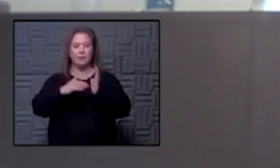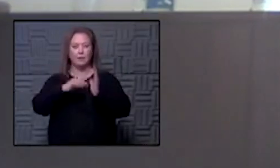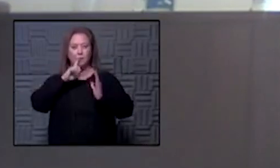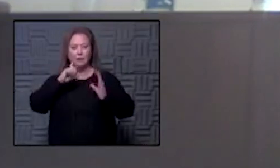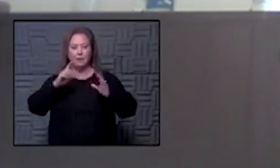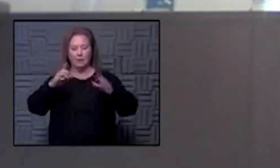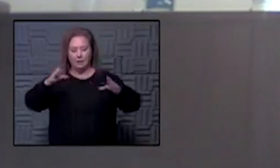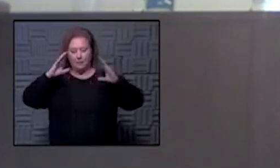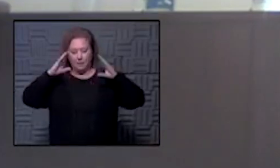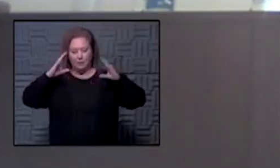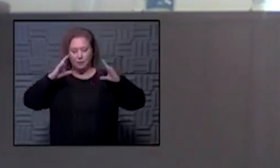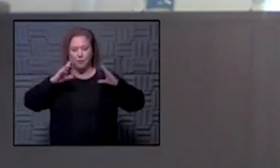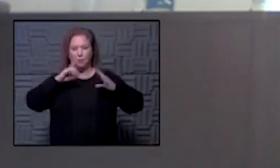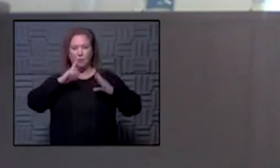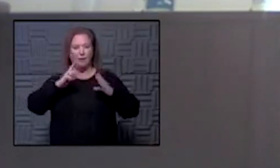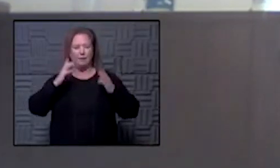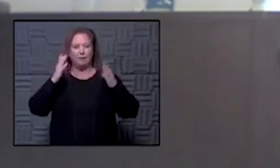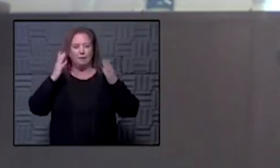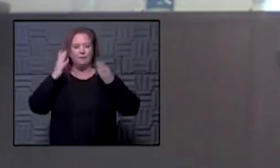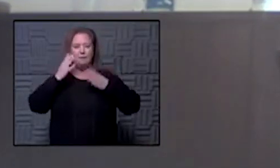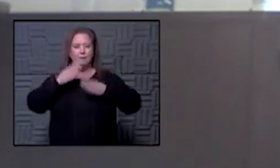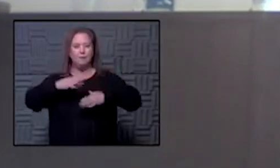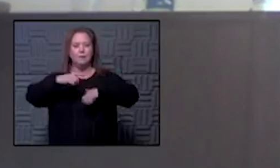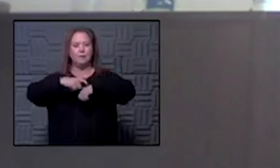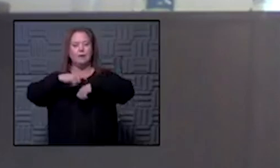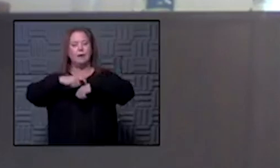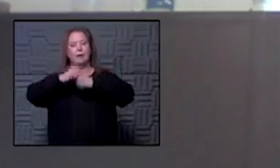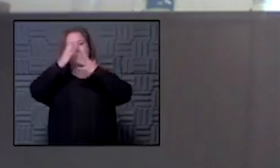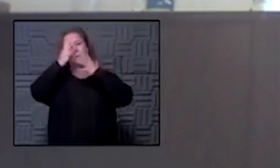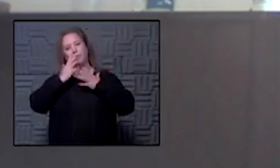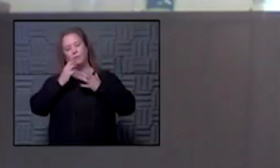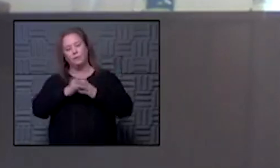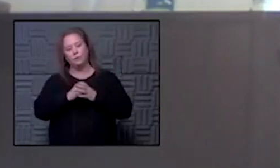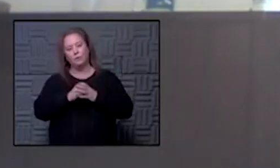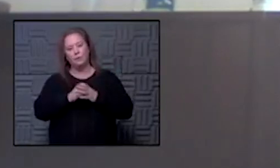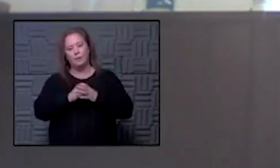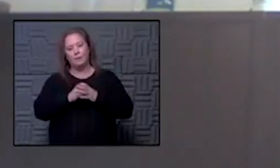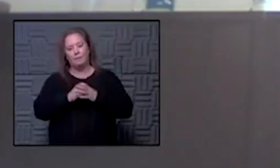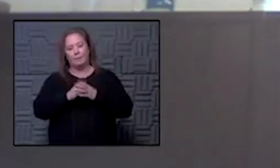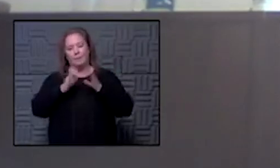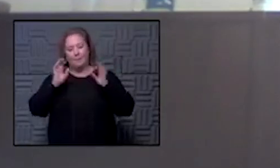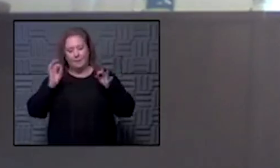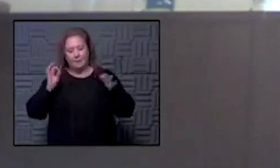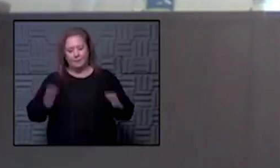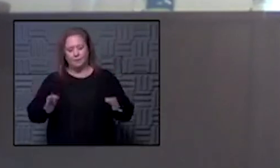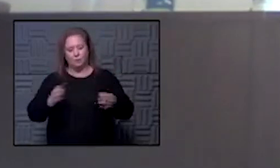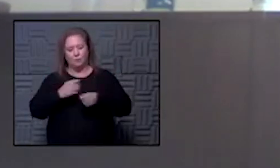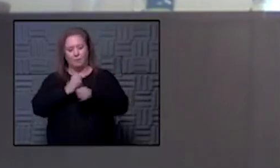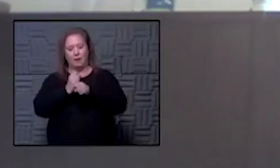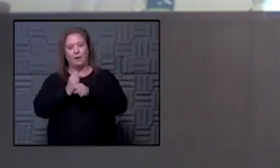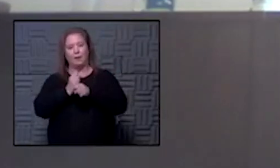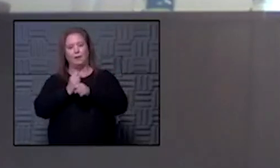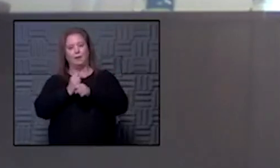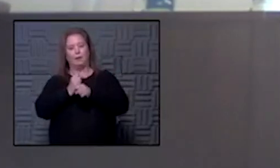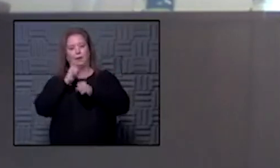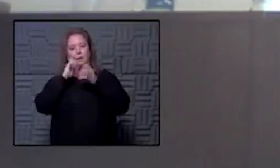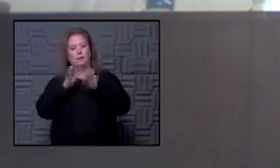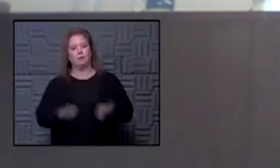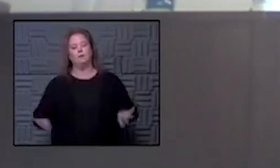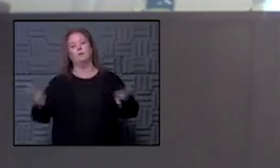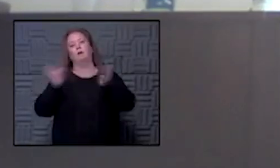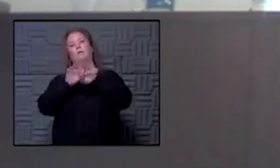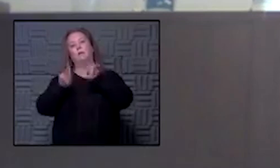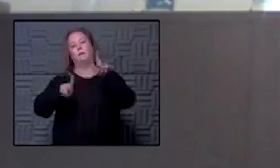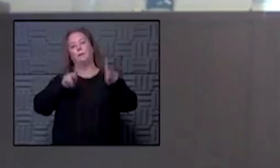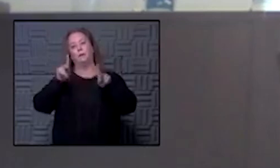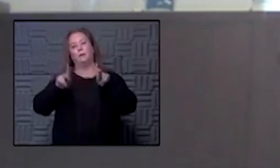attention we're heading into a very dark time um unfortunately with um decisions that are having to be made and and i think it's important for people just